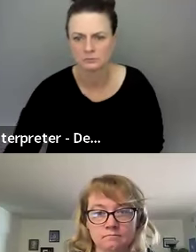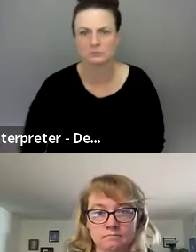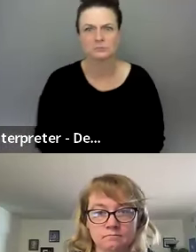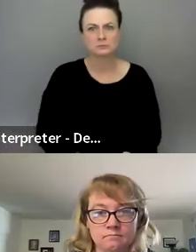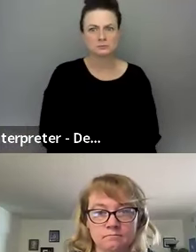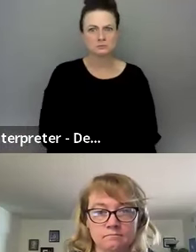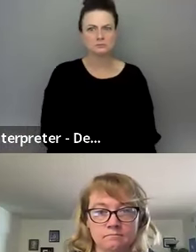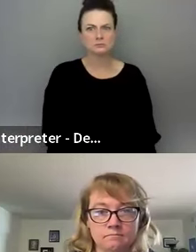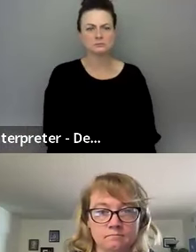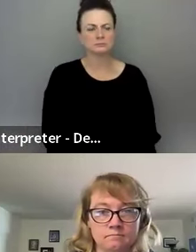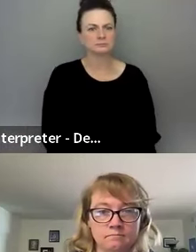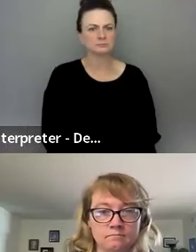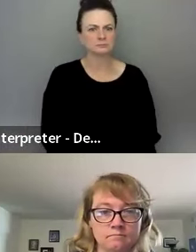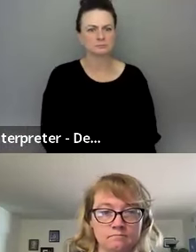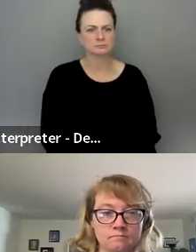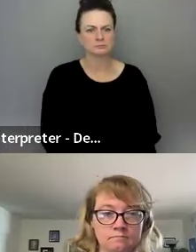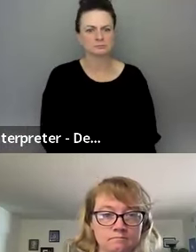Nothing more about social media.